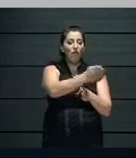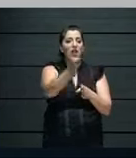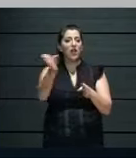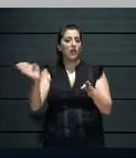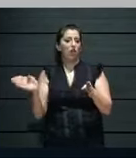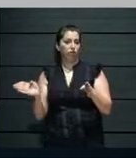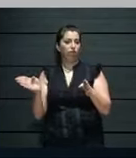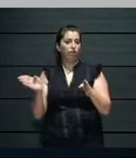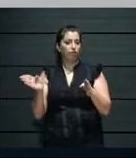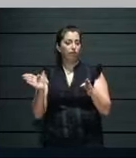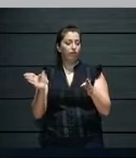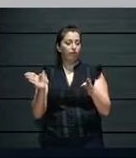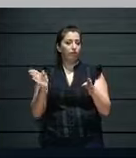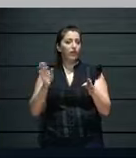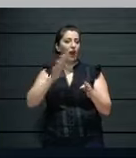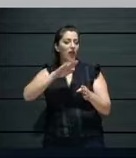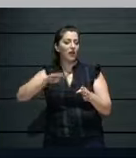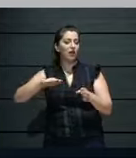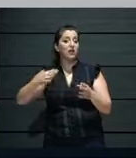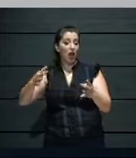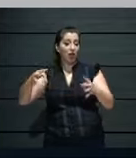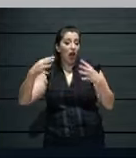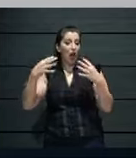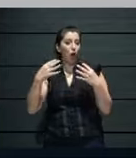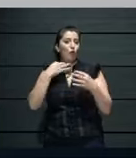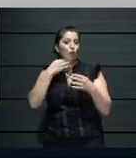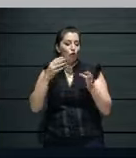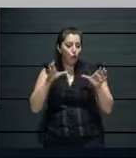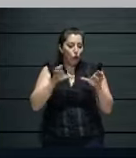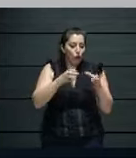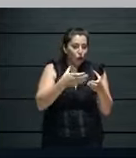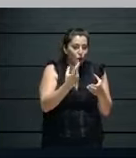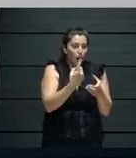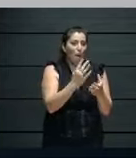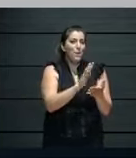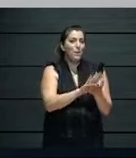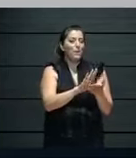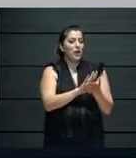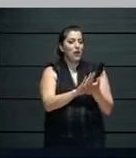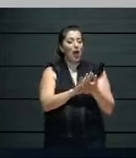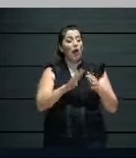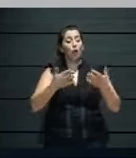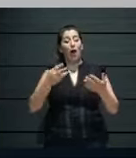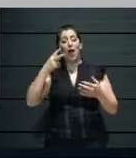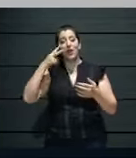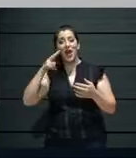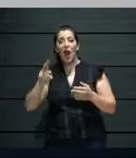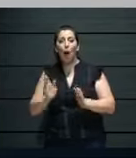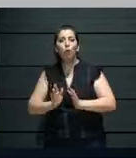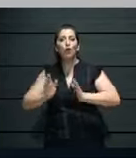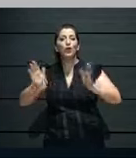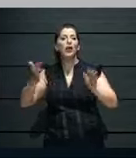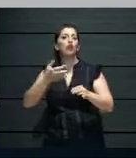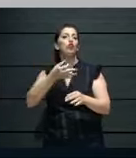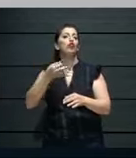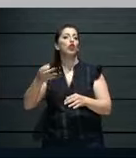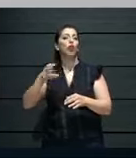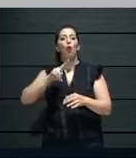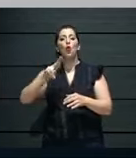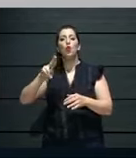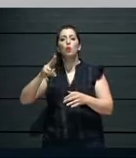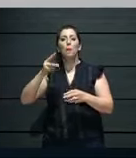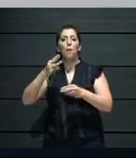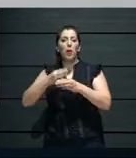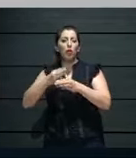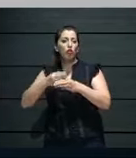um, we are looking into other, um, opportunities. And, um, and ways of reaching to new